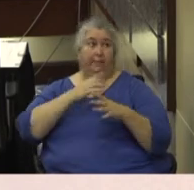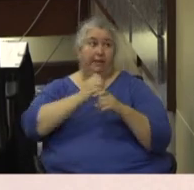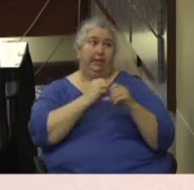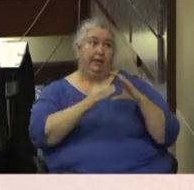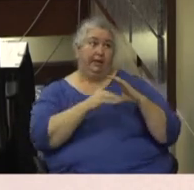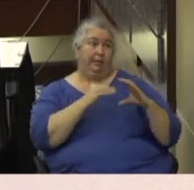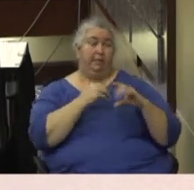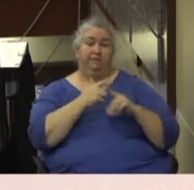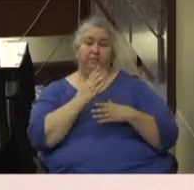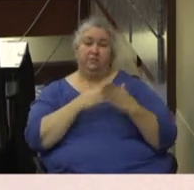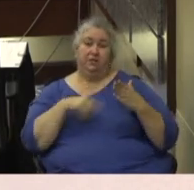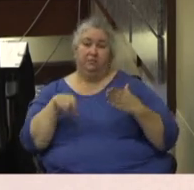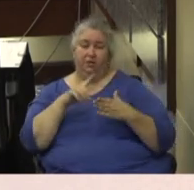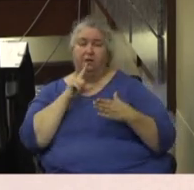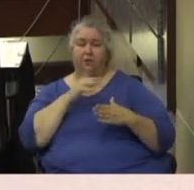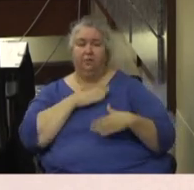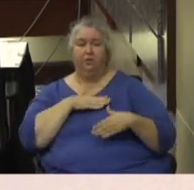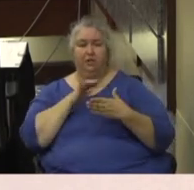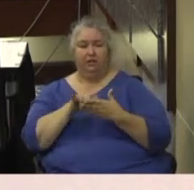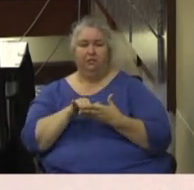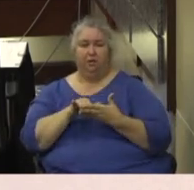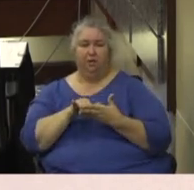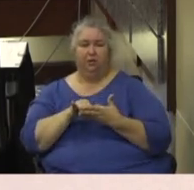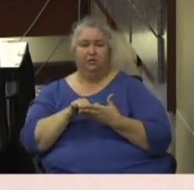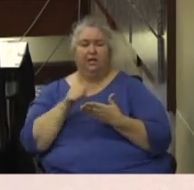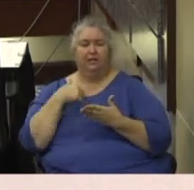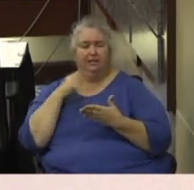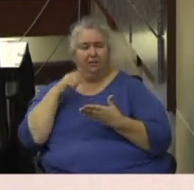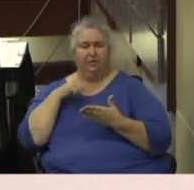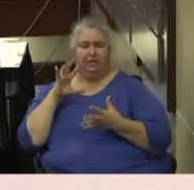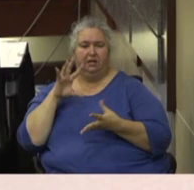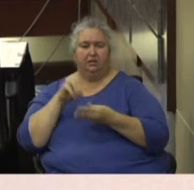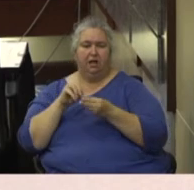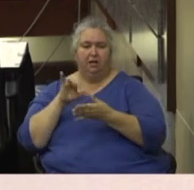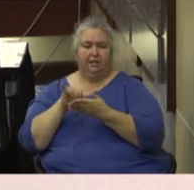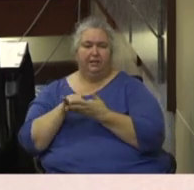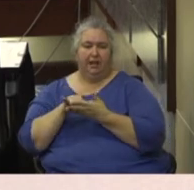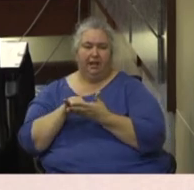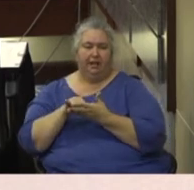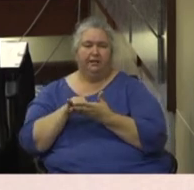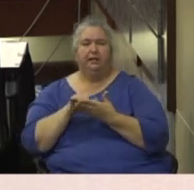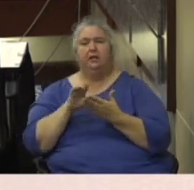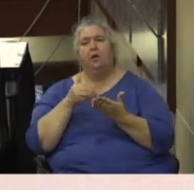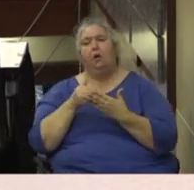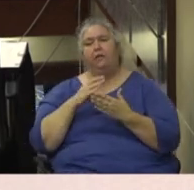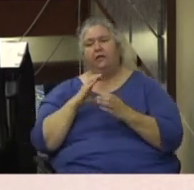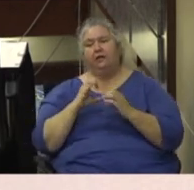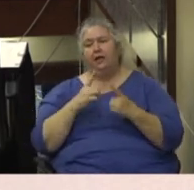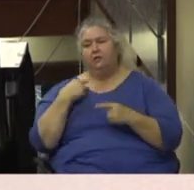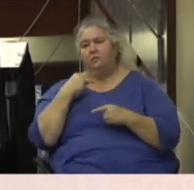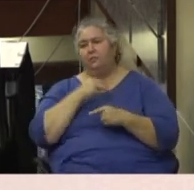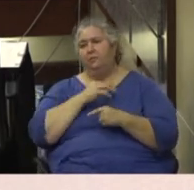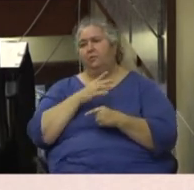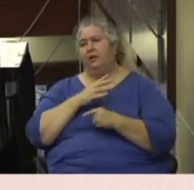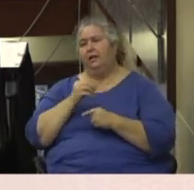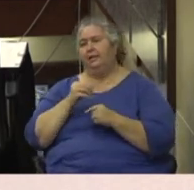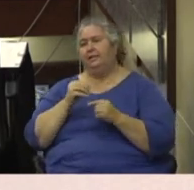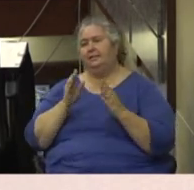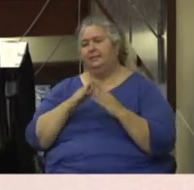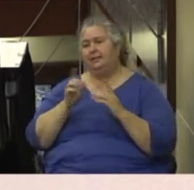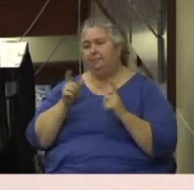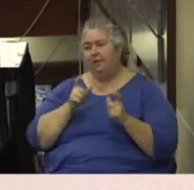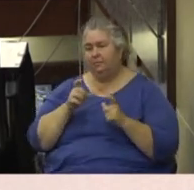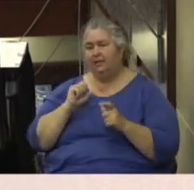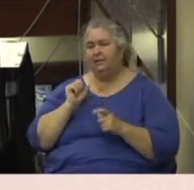some of you and I really appreciate those. I think we need to consolidate that and be sure all the, all the council members and, uh, and city management and